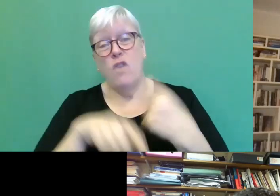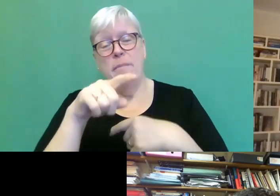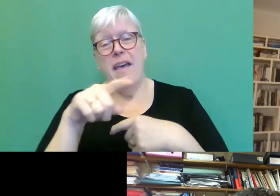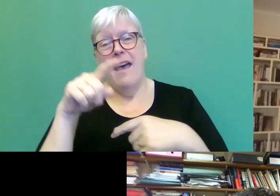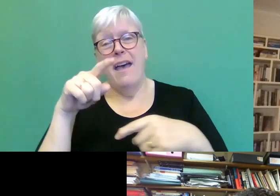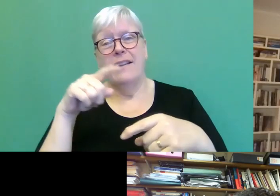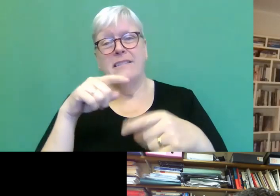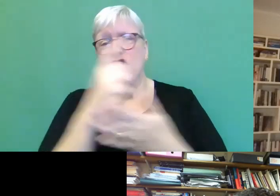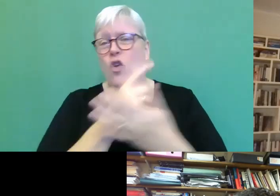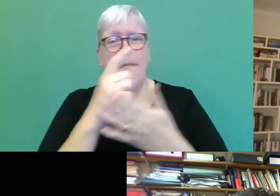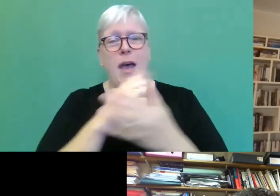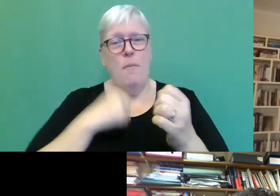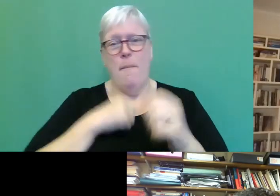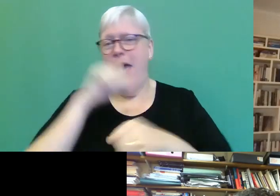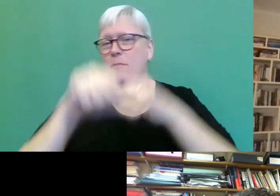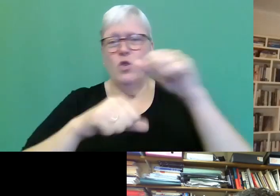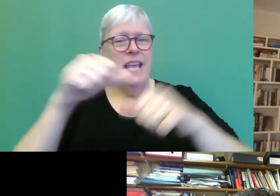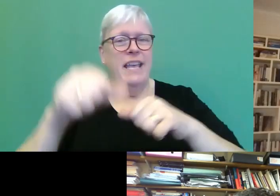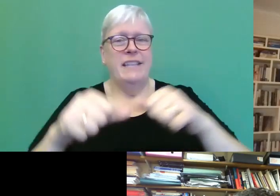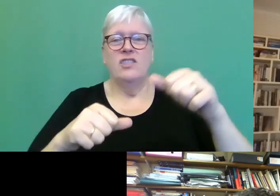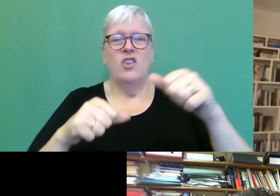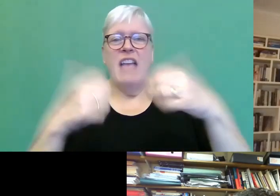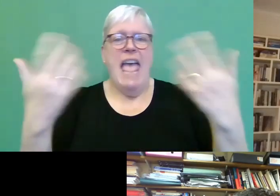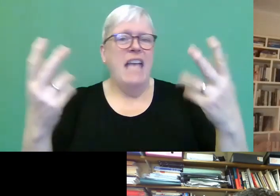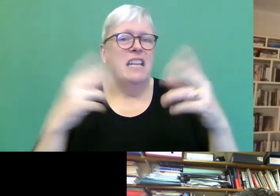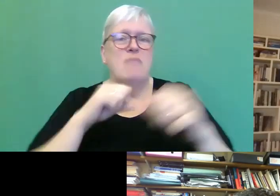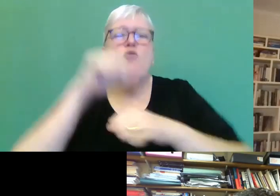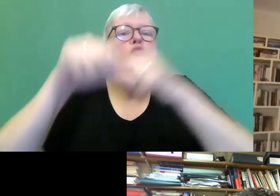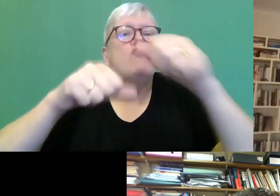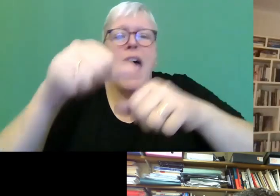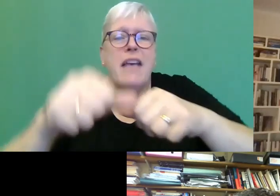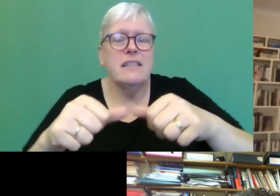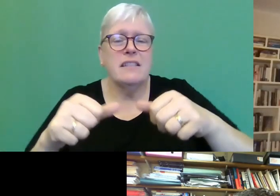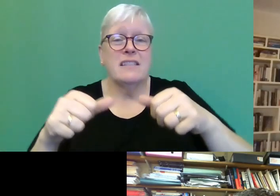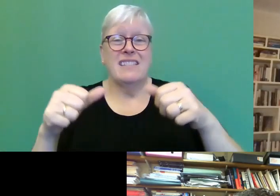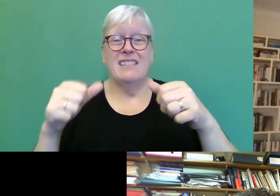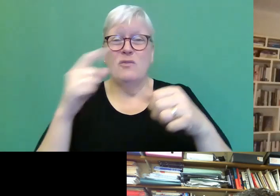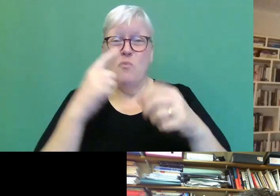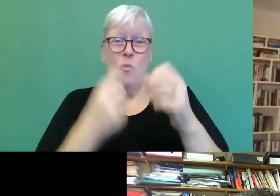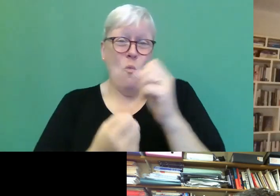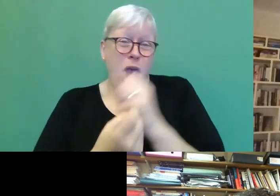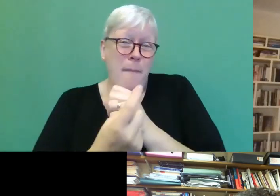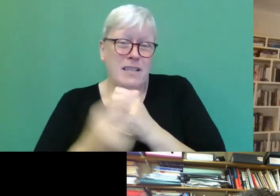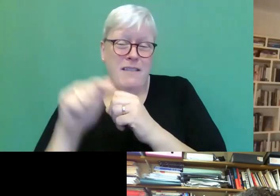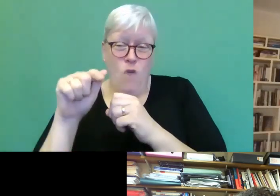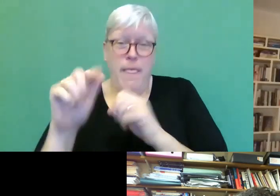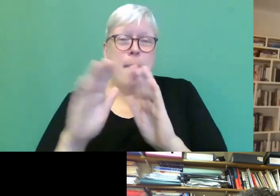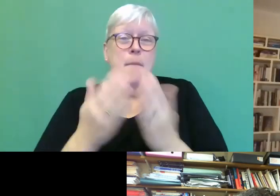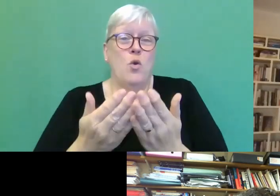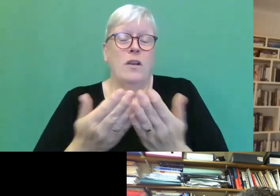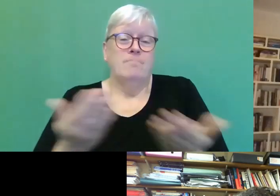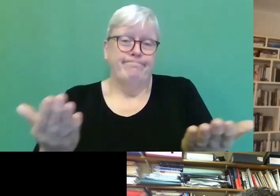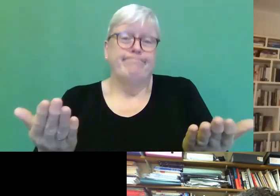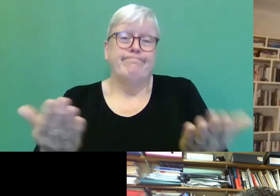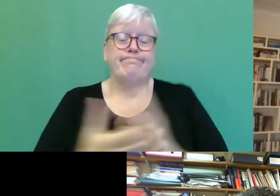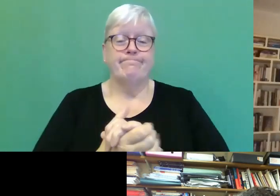not about my process or the process. It's, it's just what, what is, what that book requires. I think.